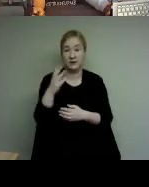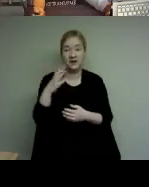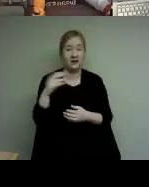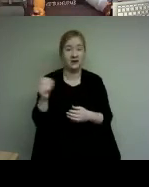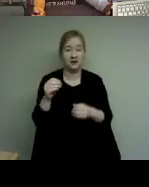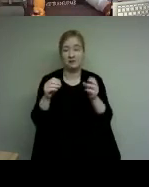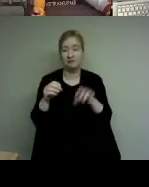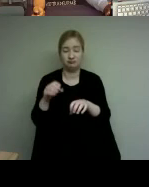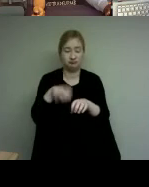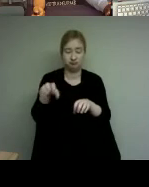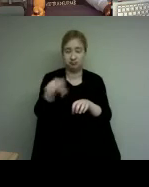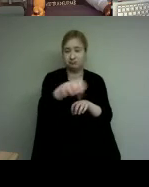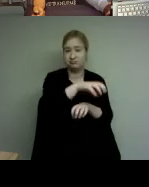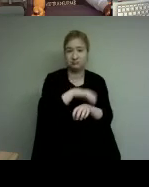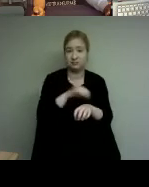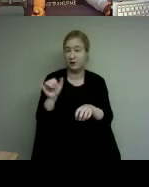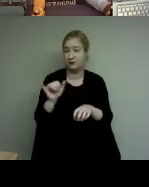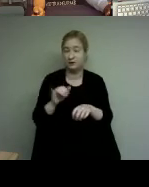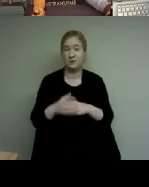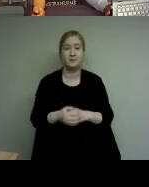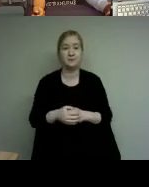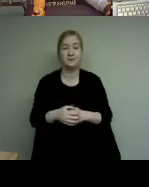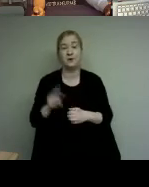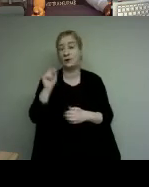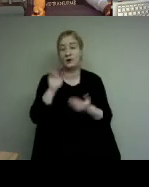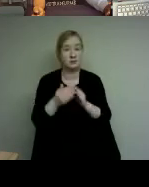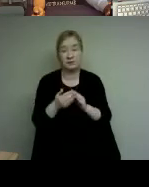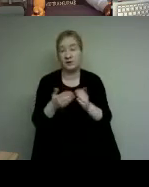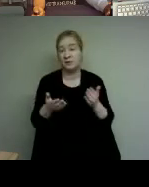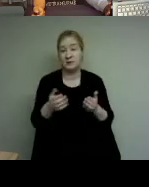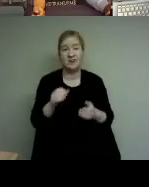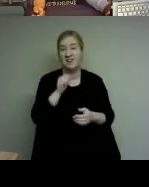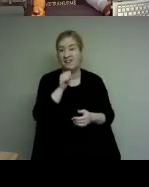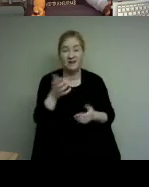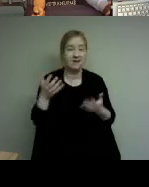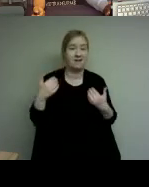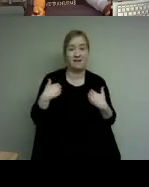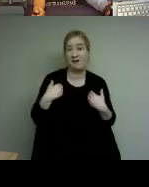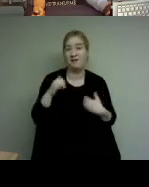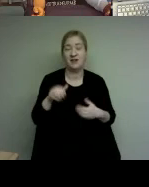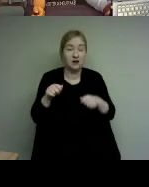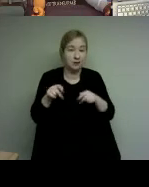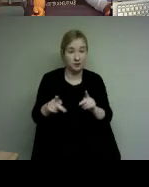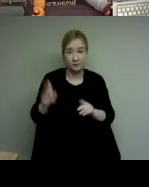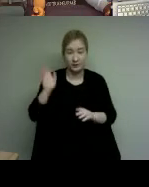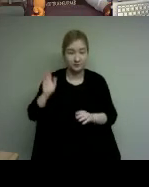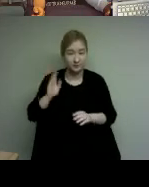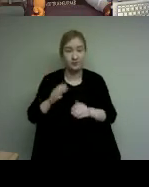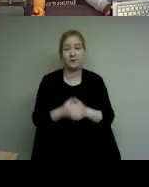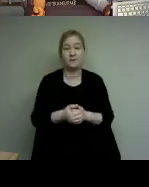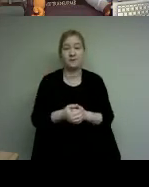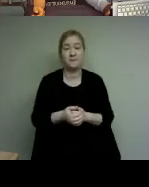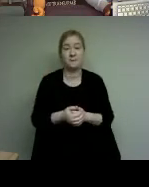remote indigenous communities have not had access to this opportunity so mcsc proposed to partner with fair